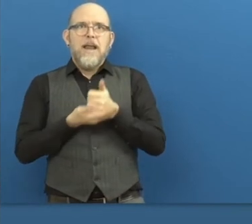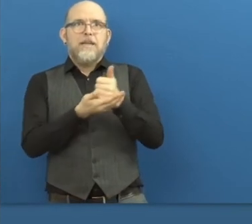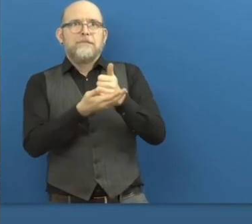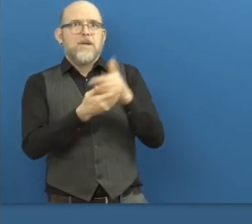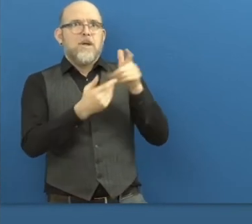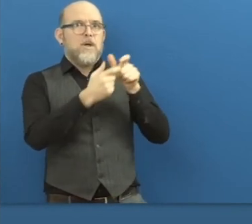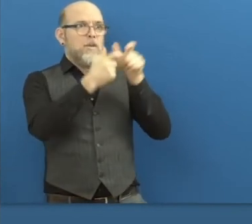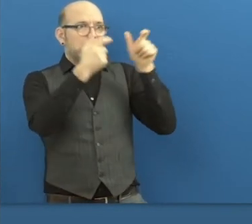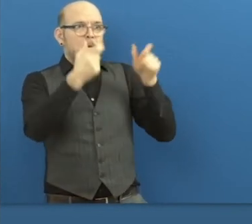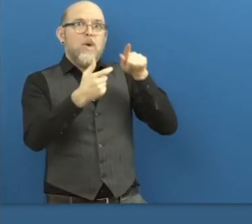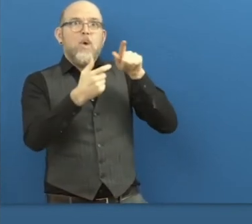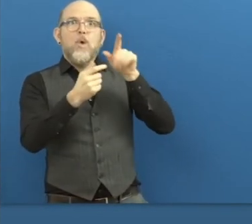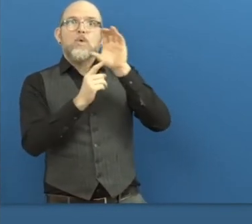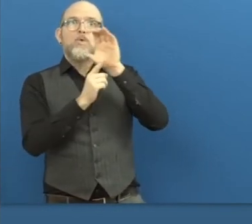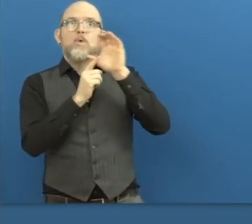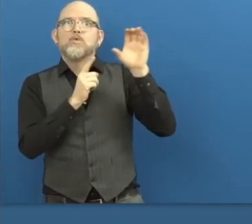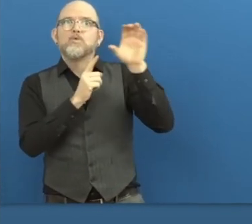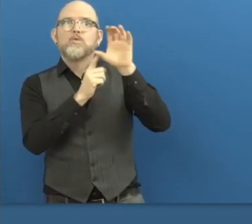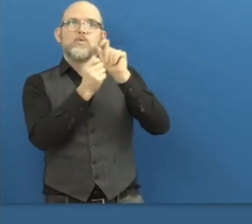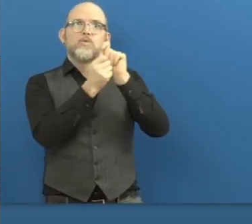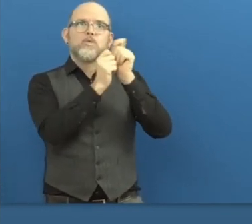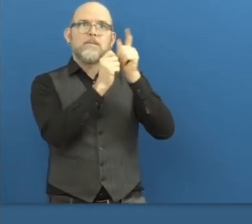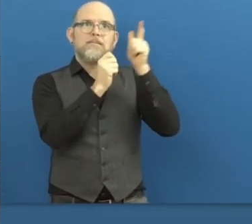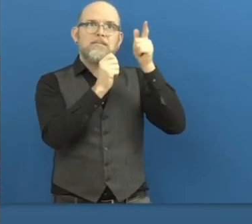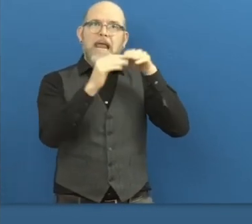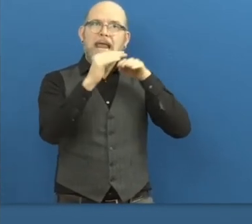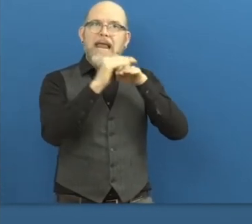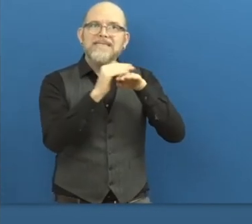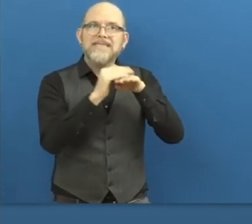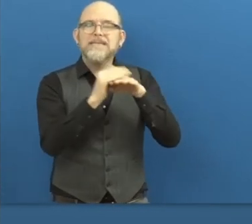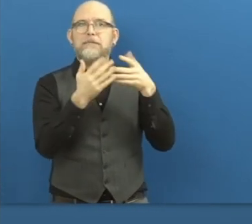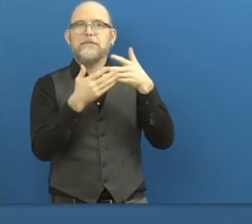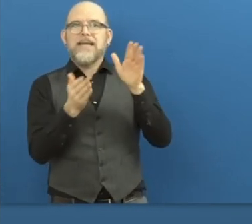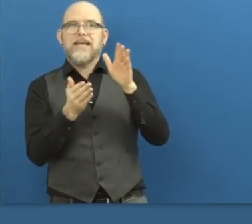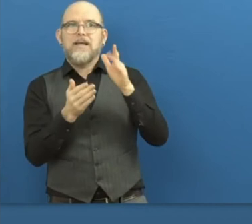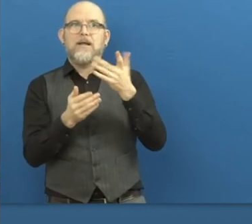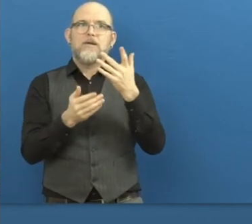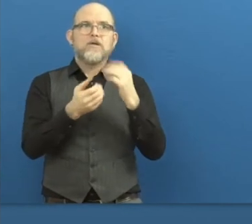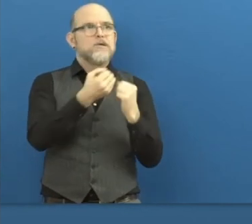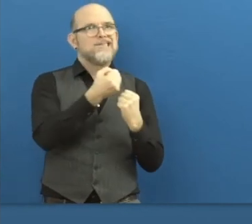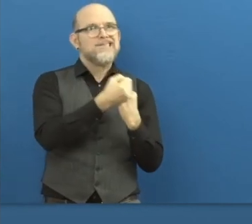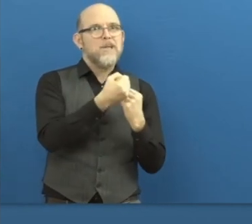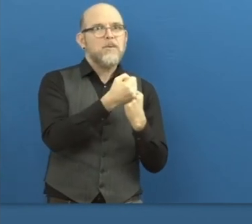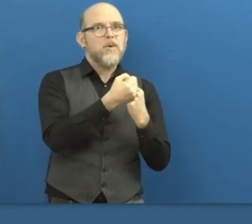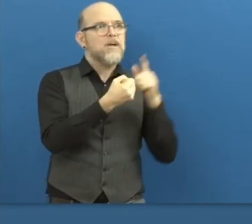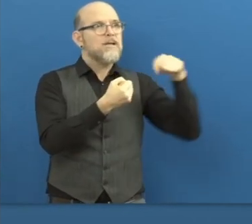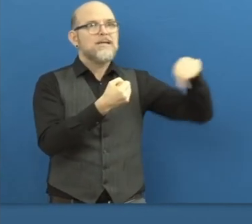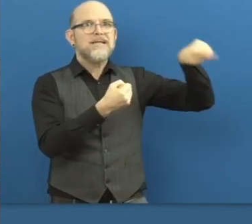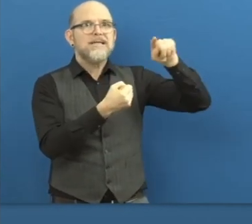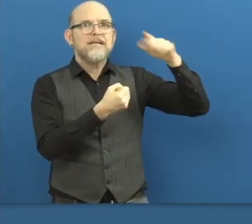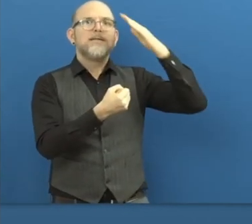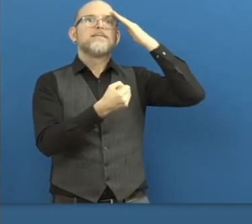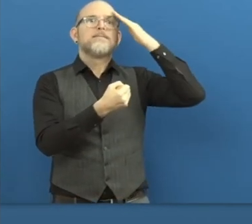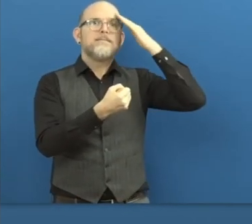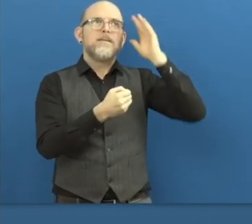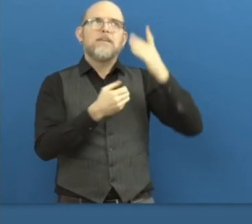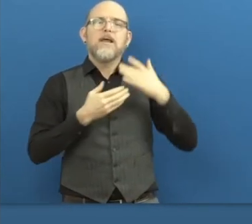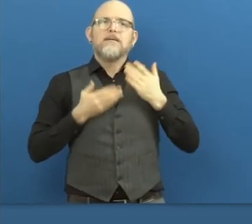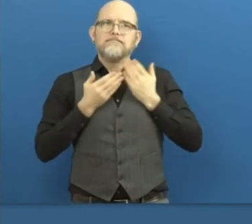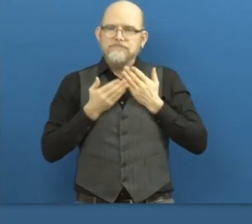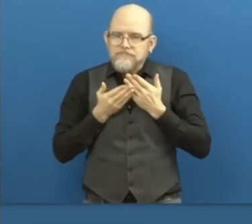helping companies to be more prepared to employ people with disabilities. That makes a lot of sense.